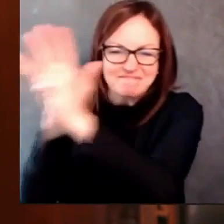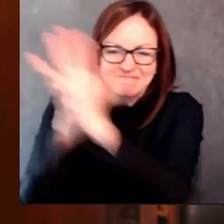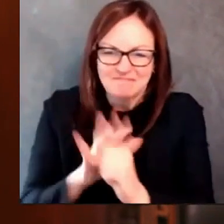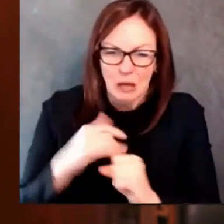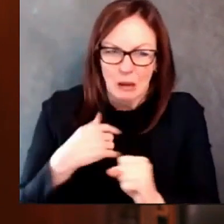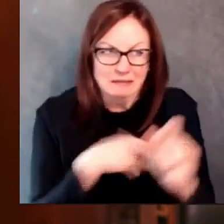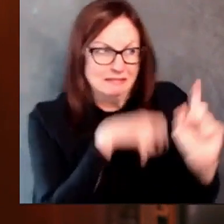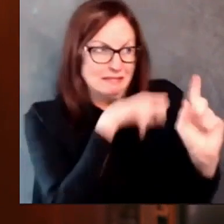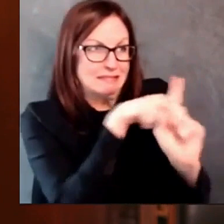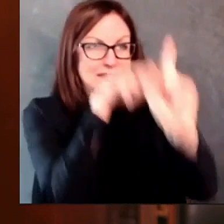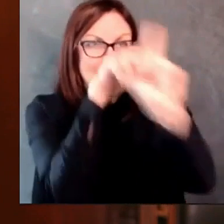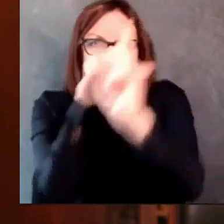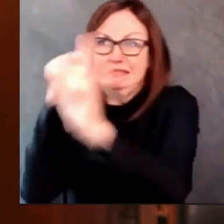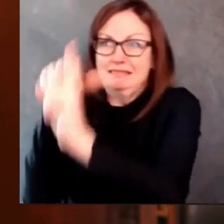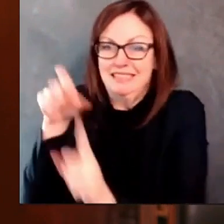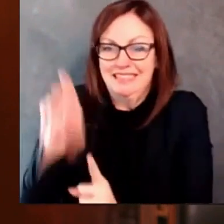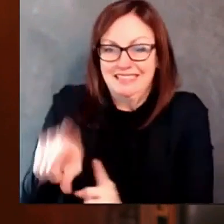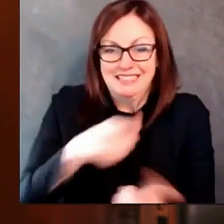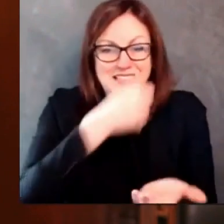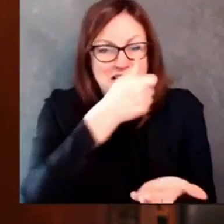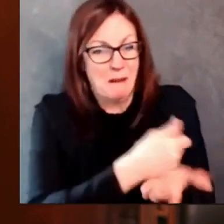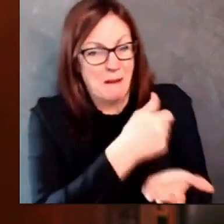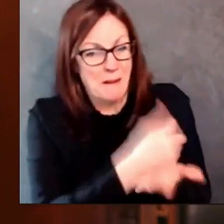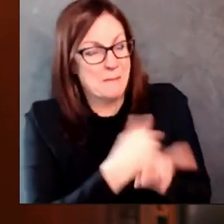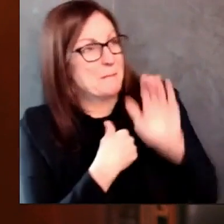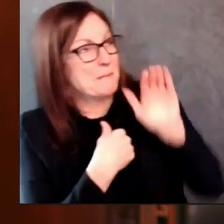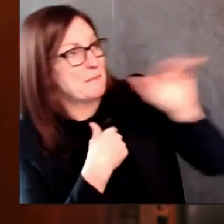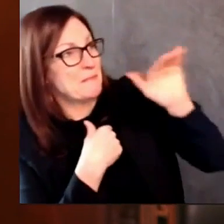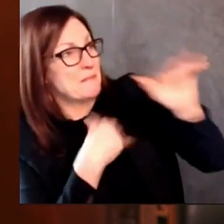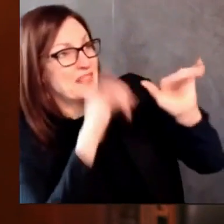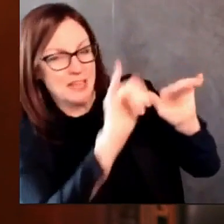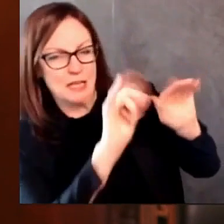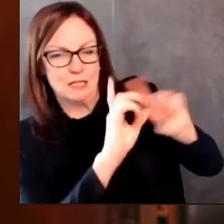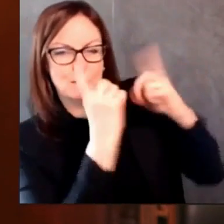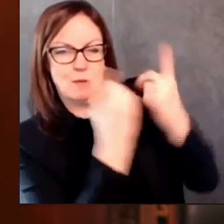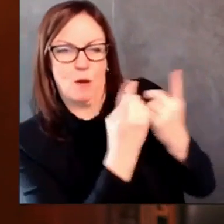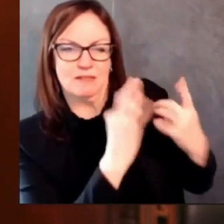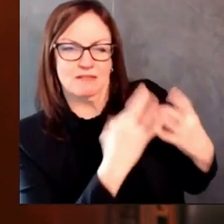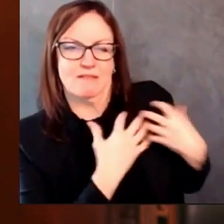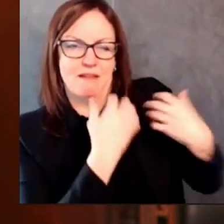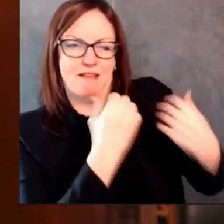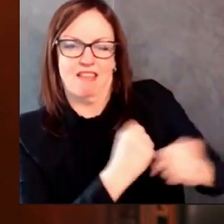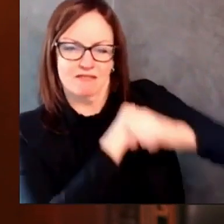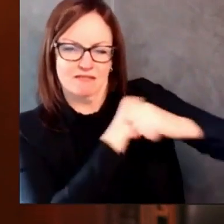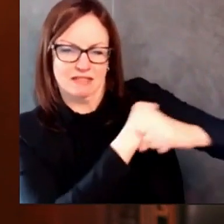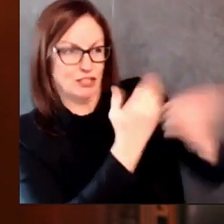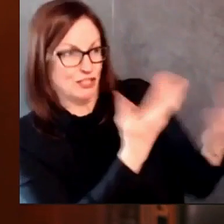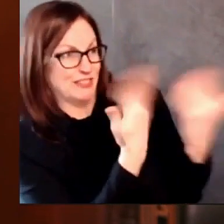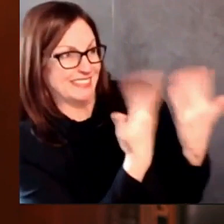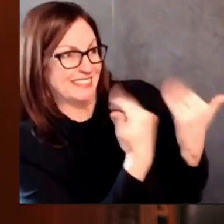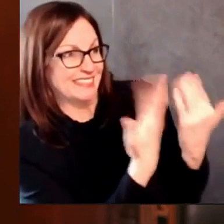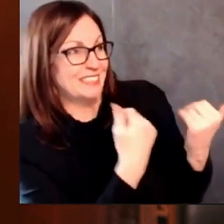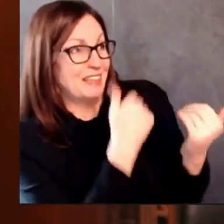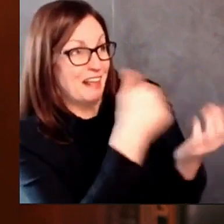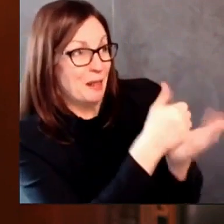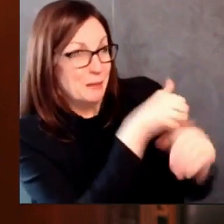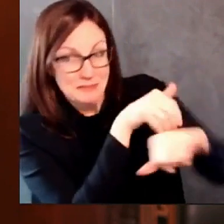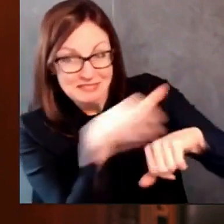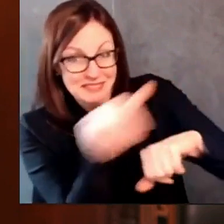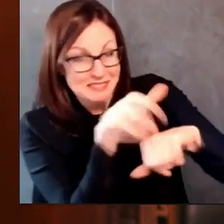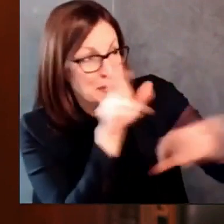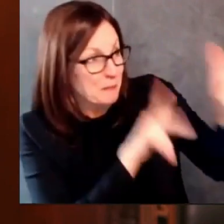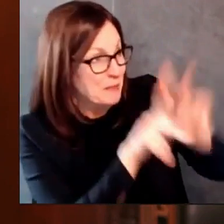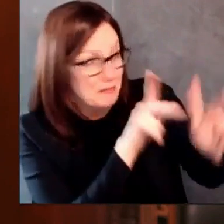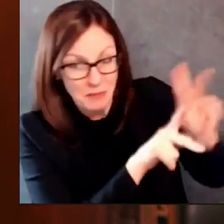will be crucial in helping meet patient needs. We're appreciative of this federal partnership at a time when our